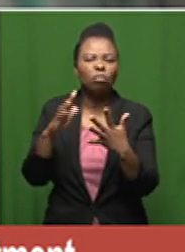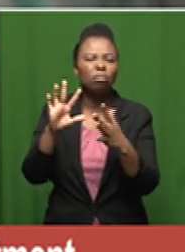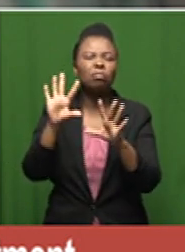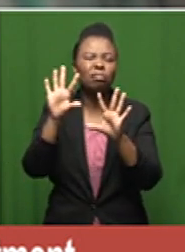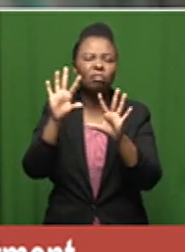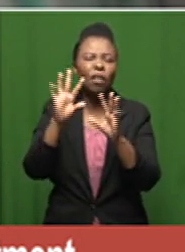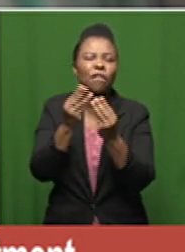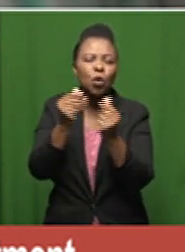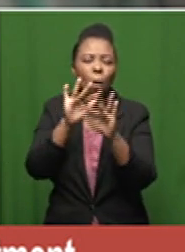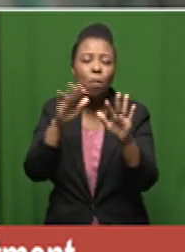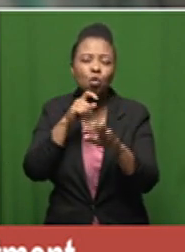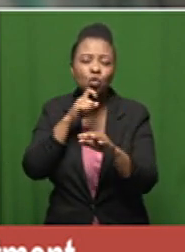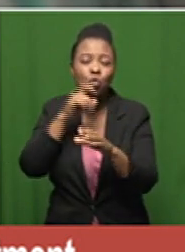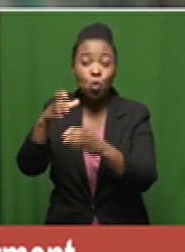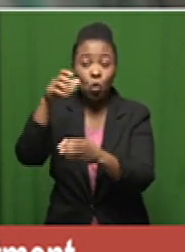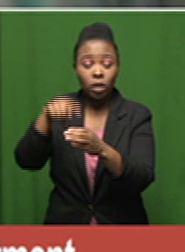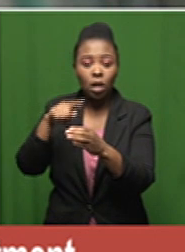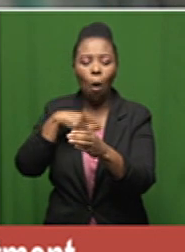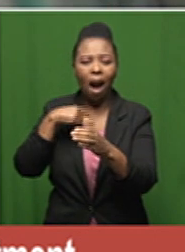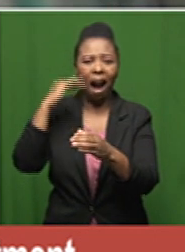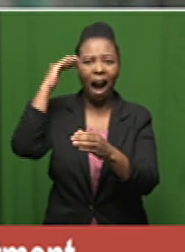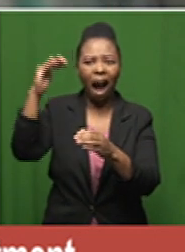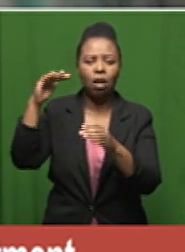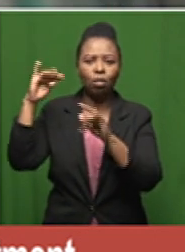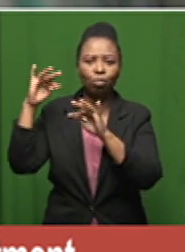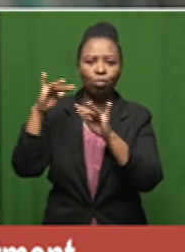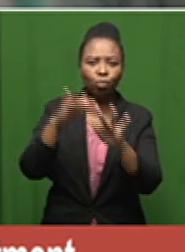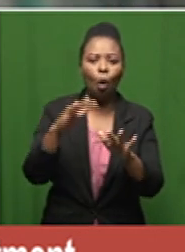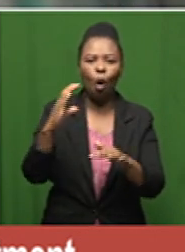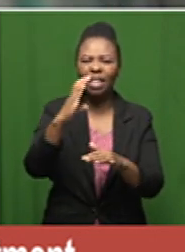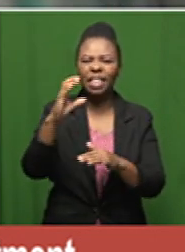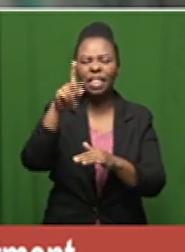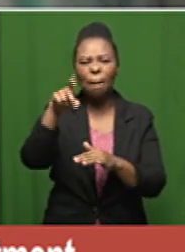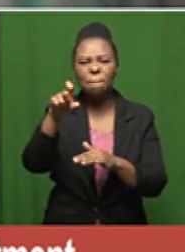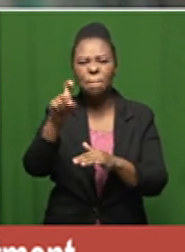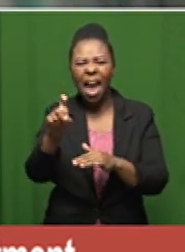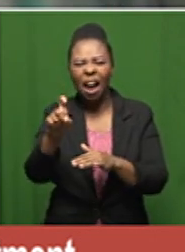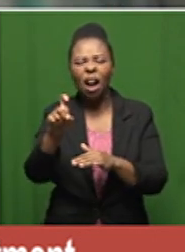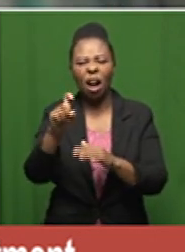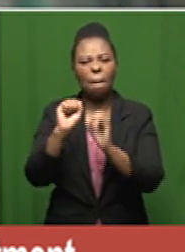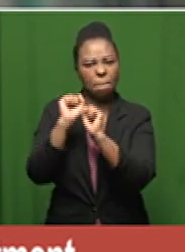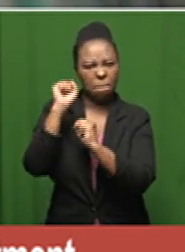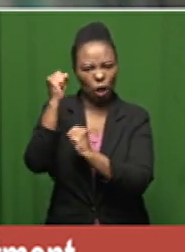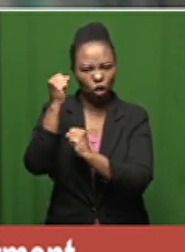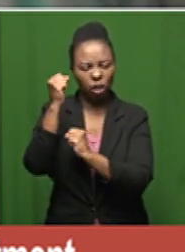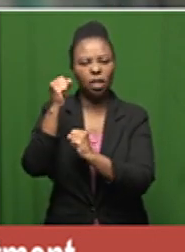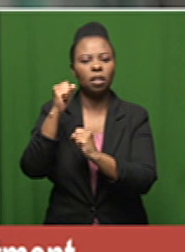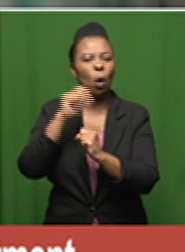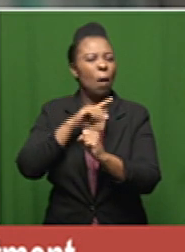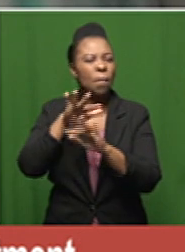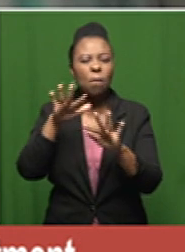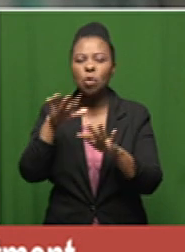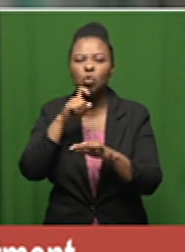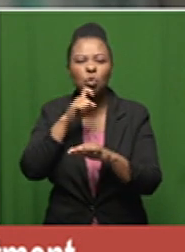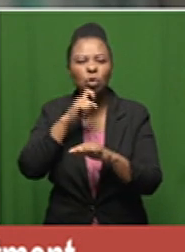devices like the high flow oxygen or cpap machines both because of lack of expertise and